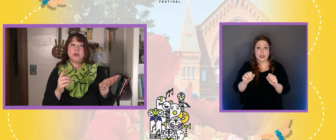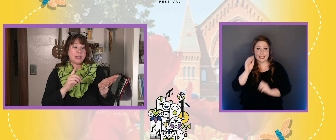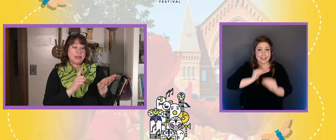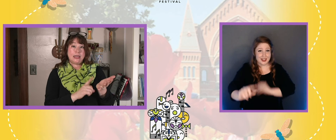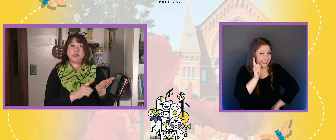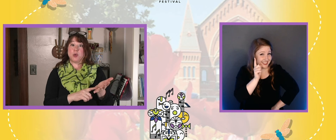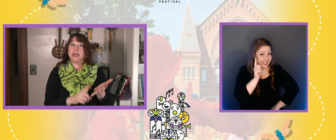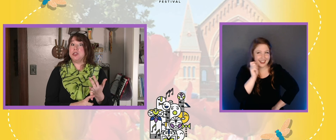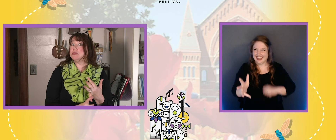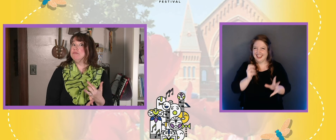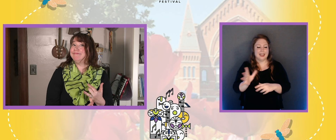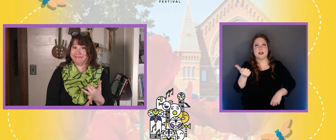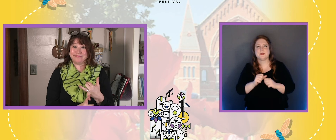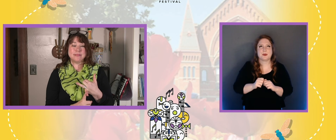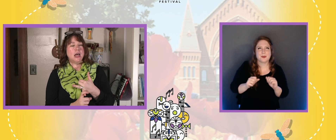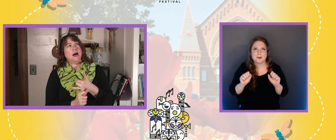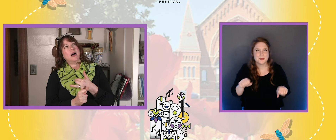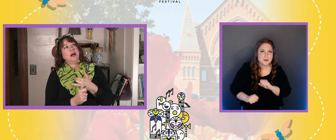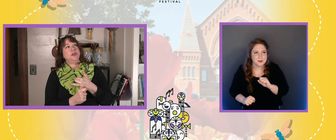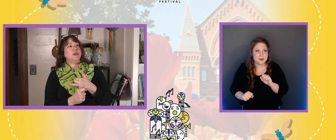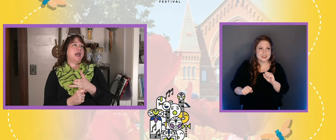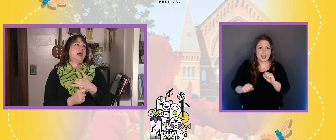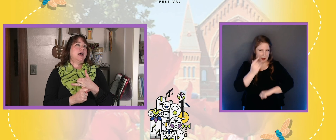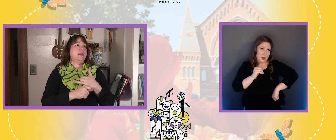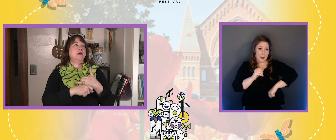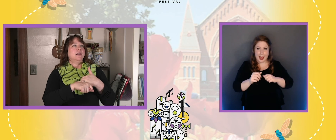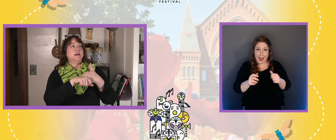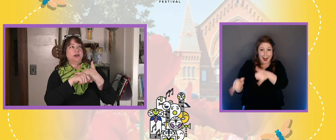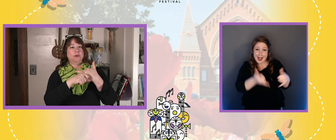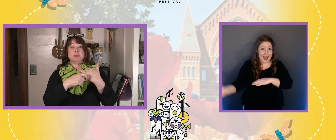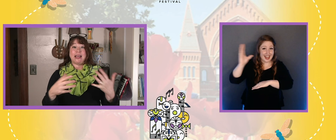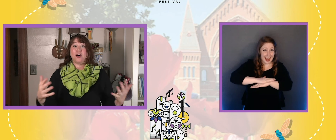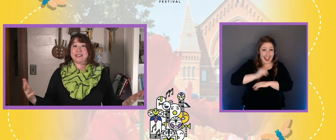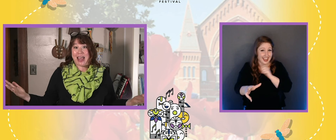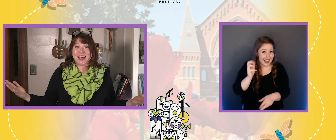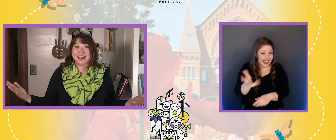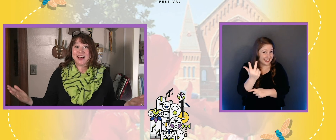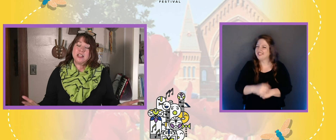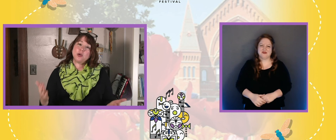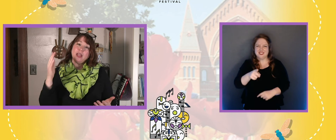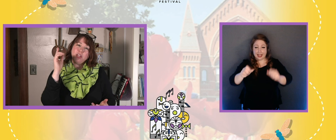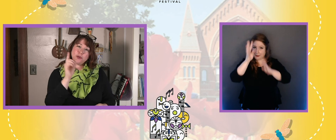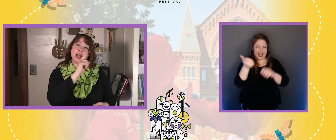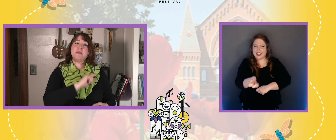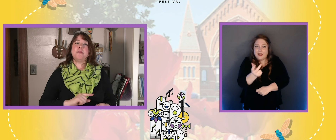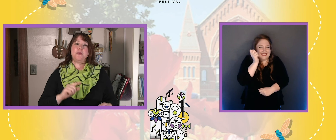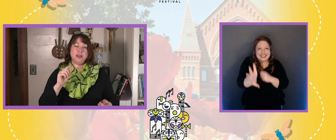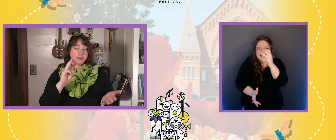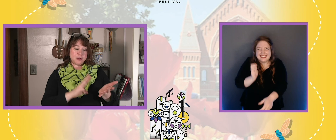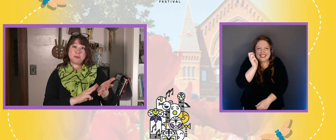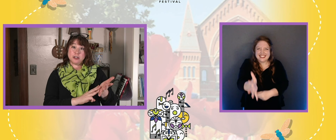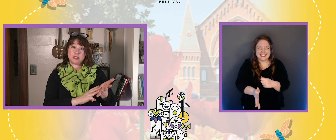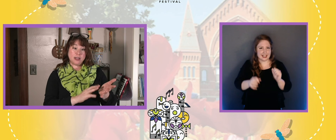Oh! You can eat your lunch. You can, you know, play all day. So you come